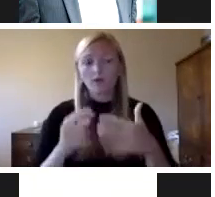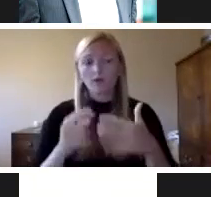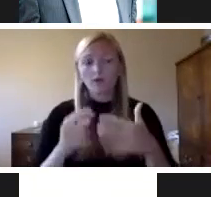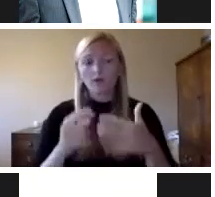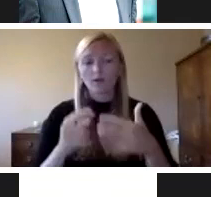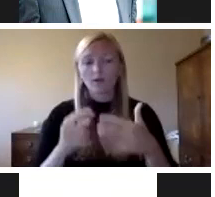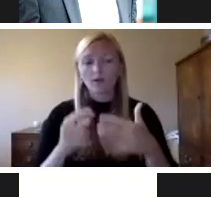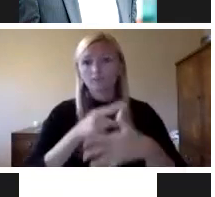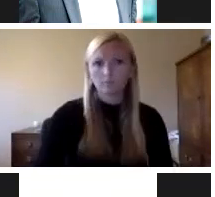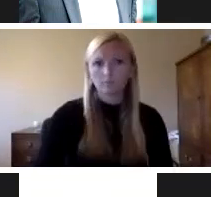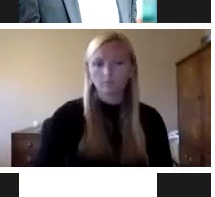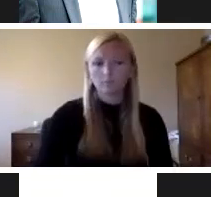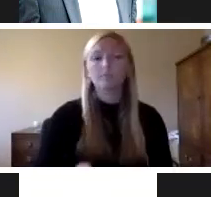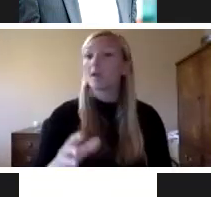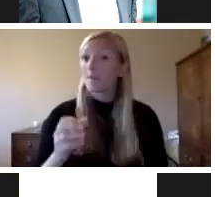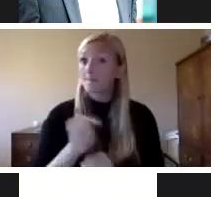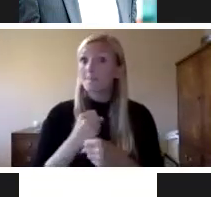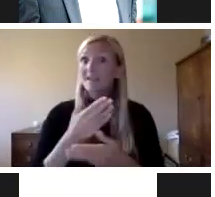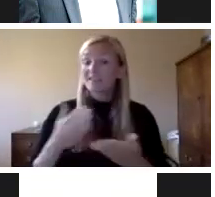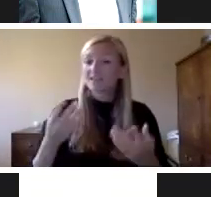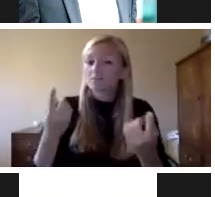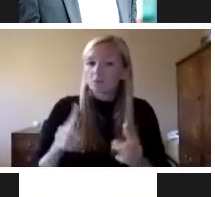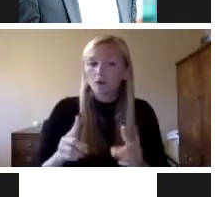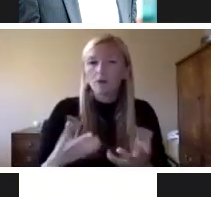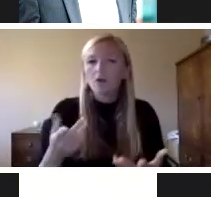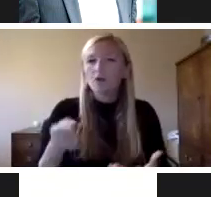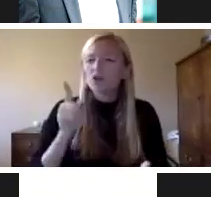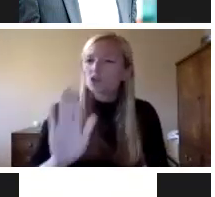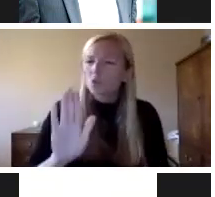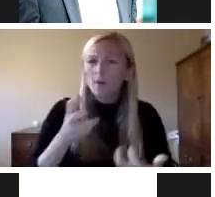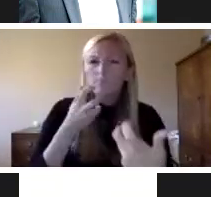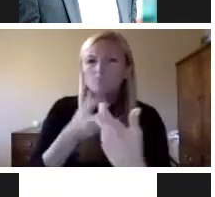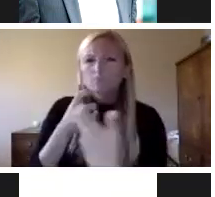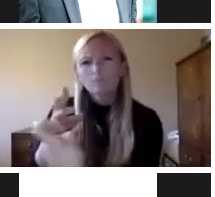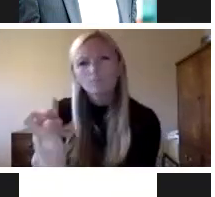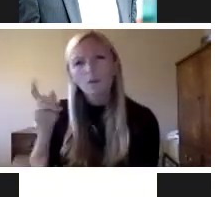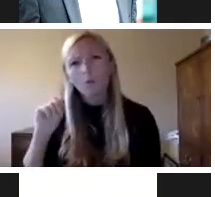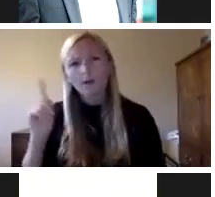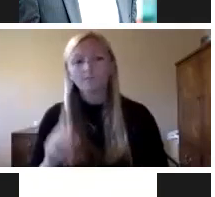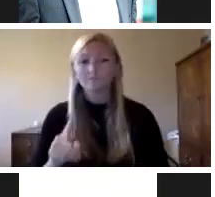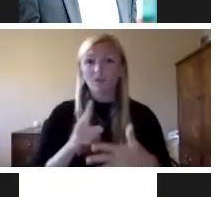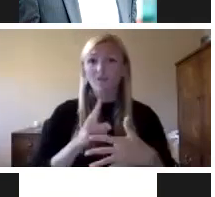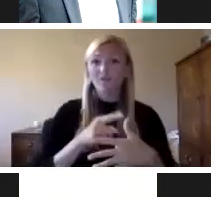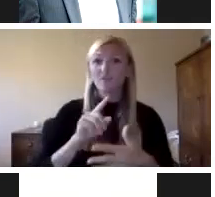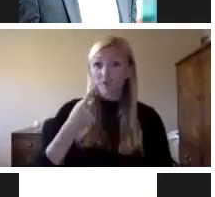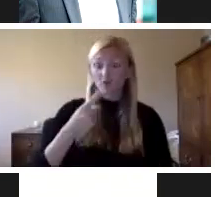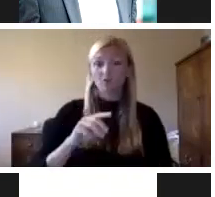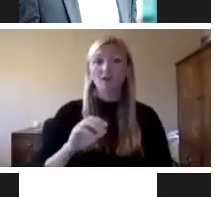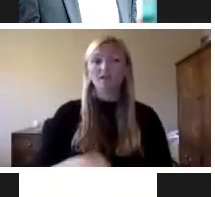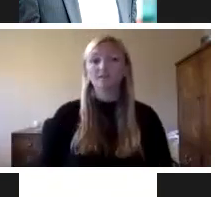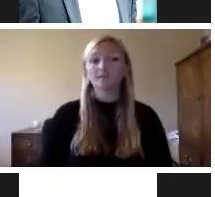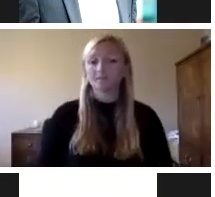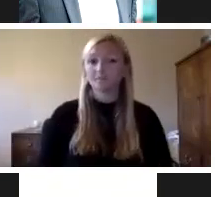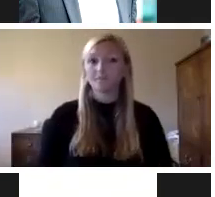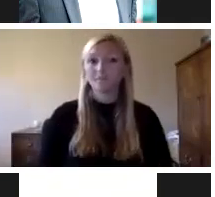the devolution of these types of things. So the first one is essential functions. In order for us to say, okay, how can we